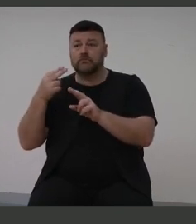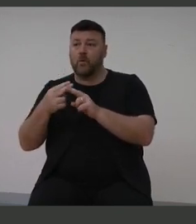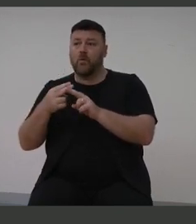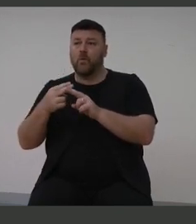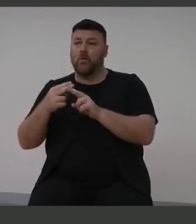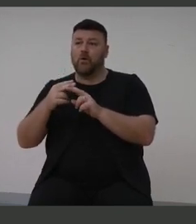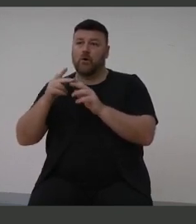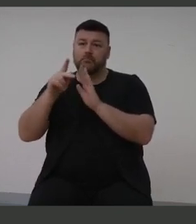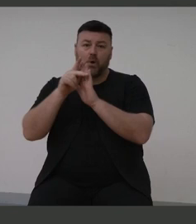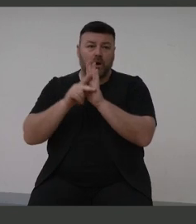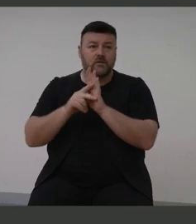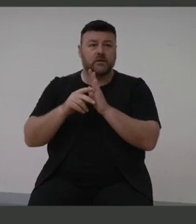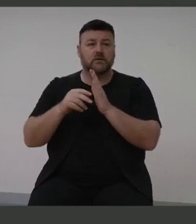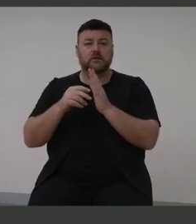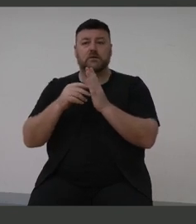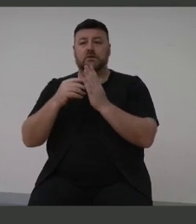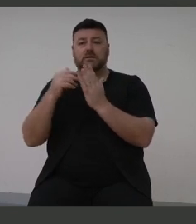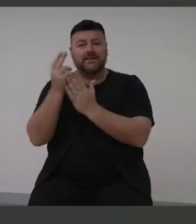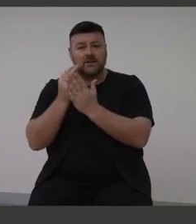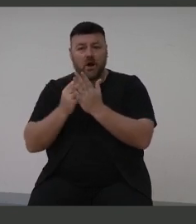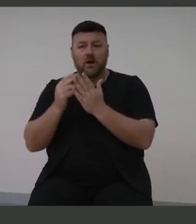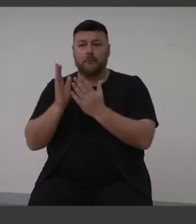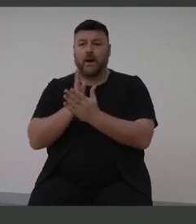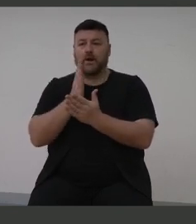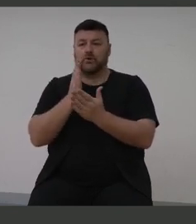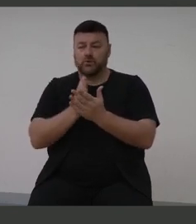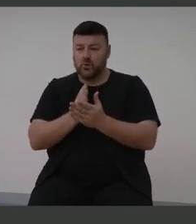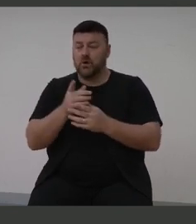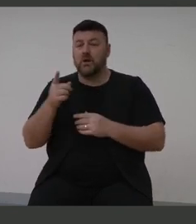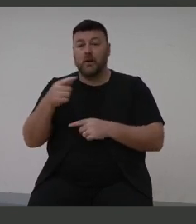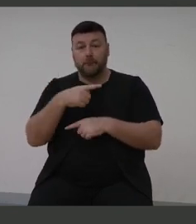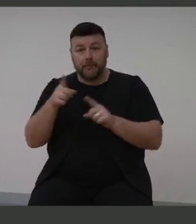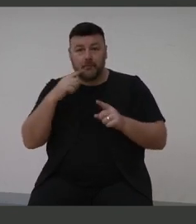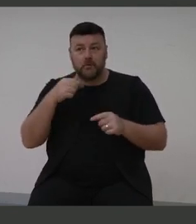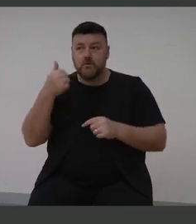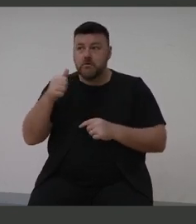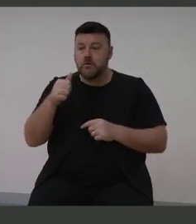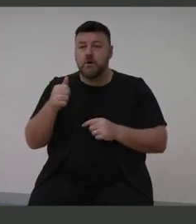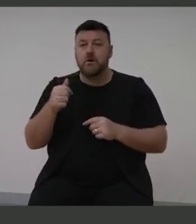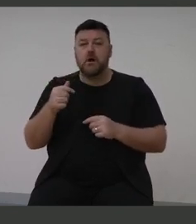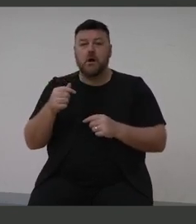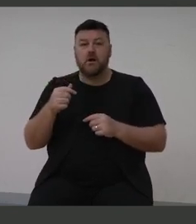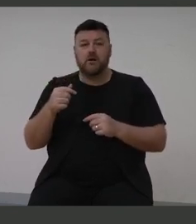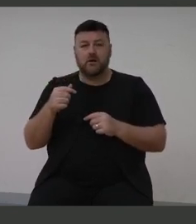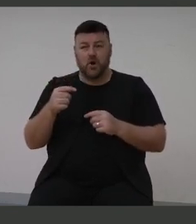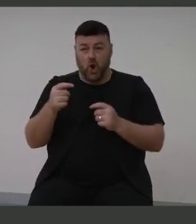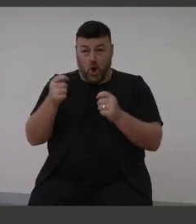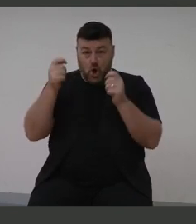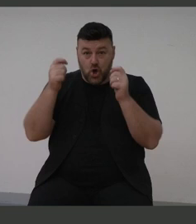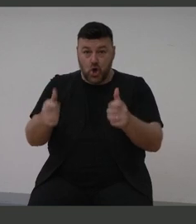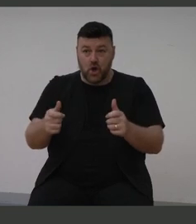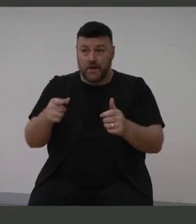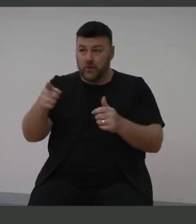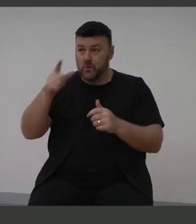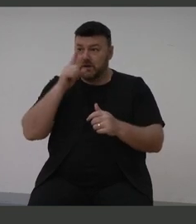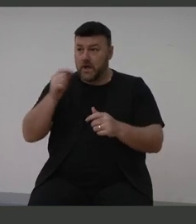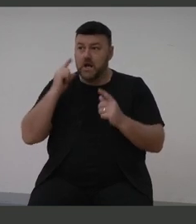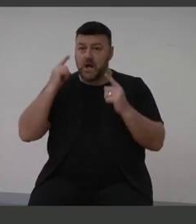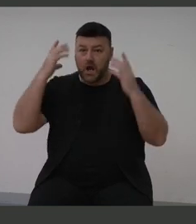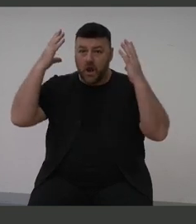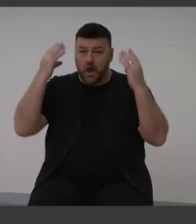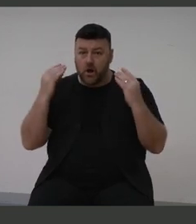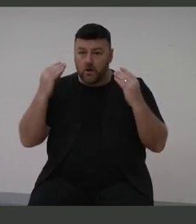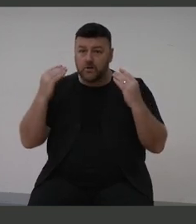designed to alert people early in life, to possible hearing loss and to